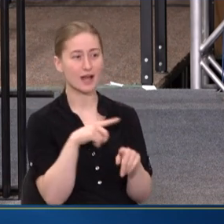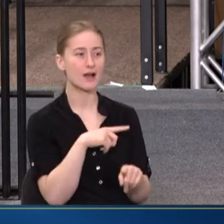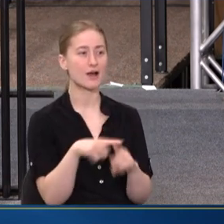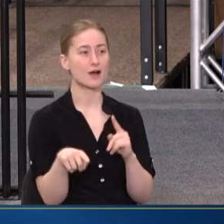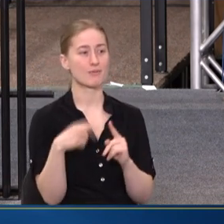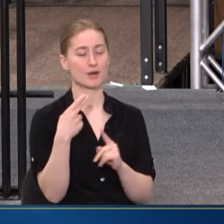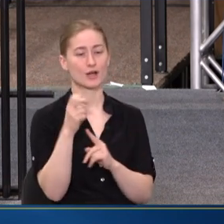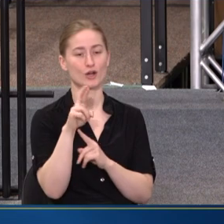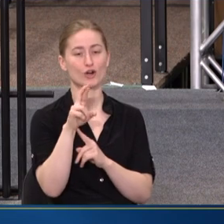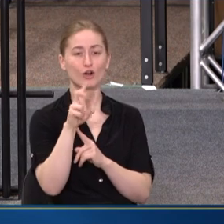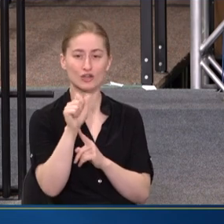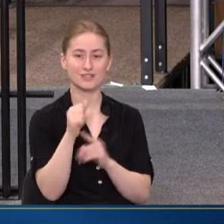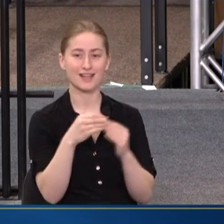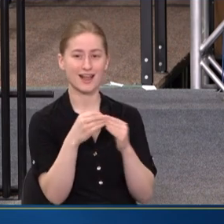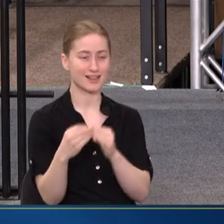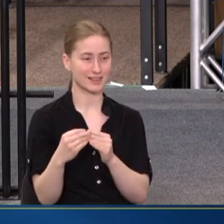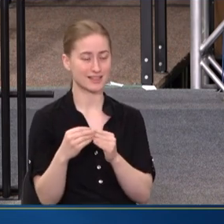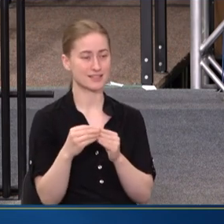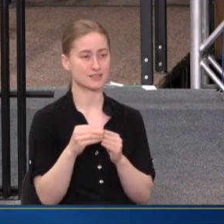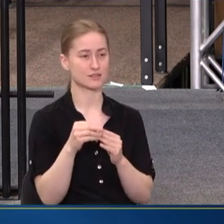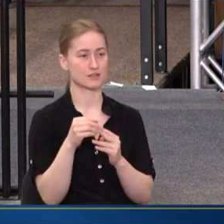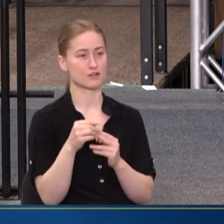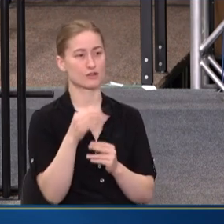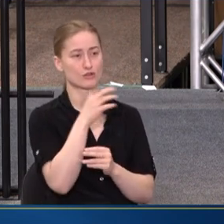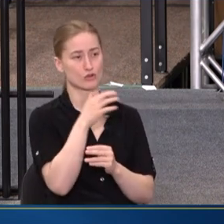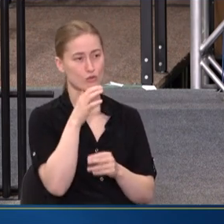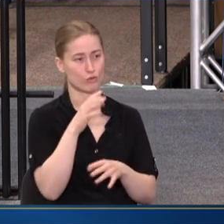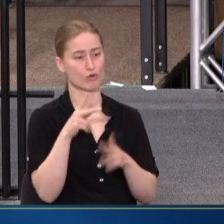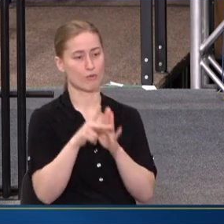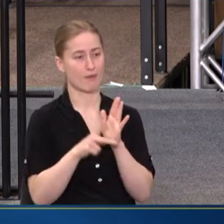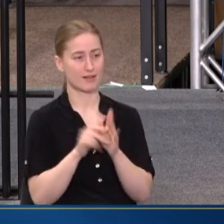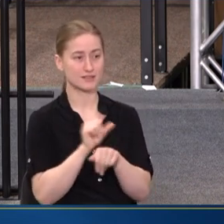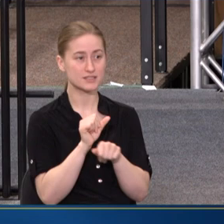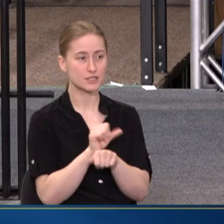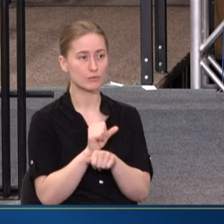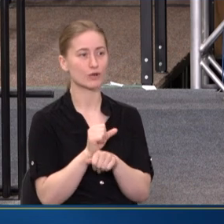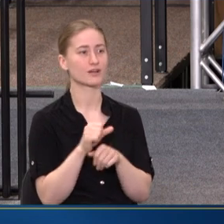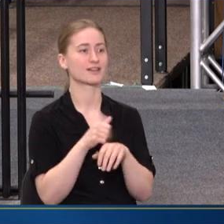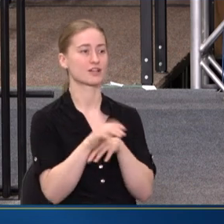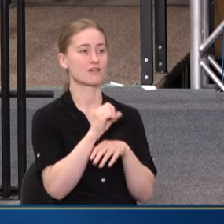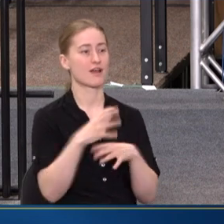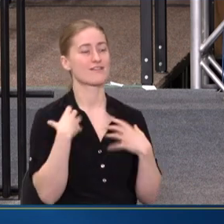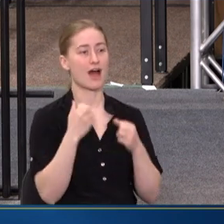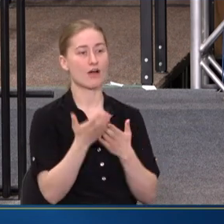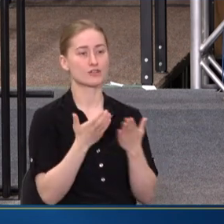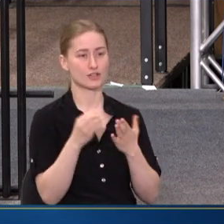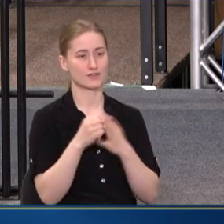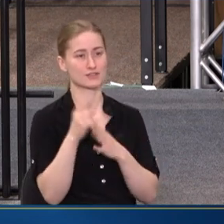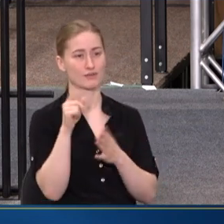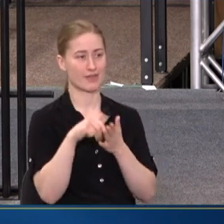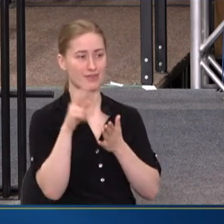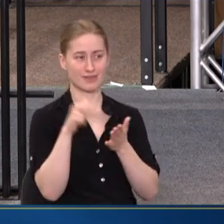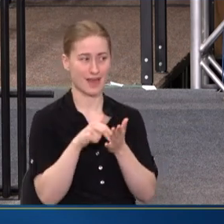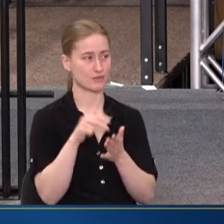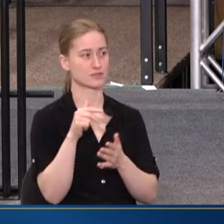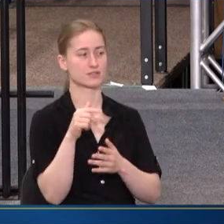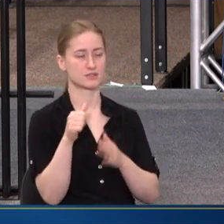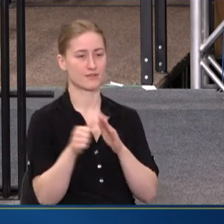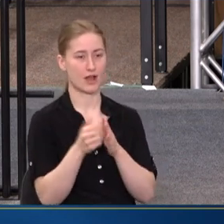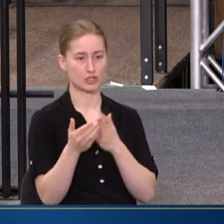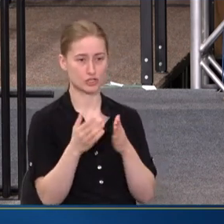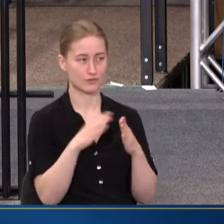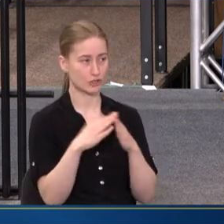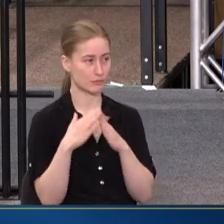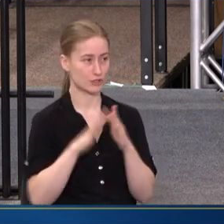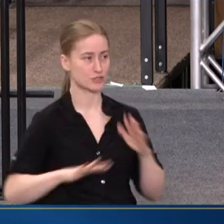LEADS OUR RURAL HEALTH POLICY WORK AND SUPPORTS THE DELIVERY OF HEALTH SERVICES TO THOUSANDS OF UNDERSERVED COMMUNITIES ACROSS THE